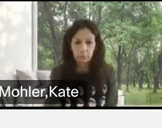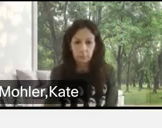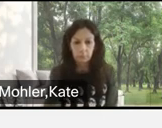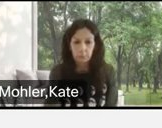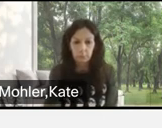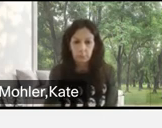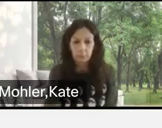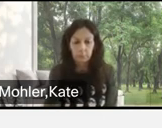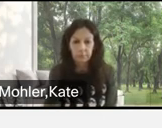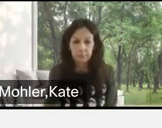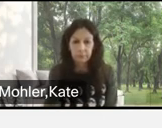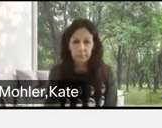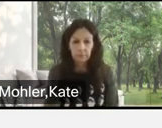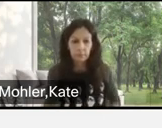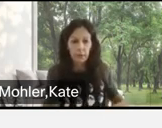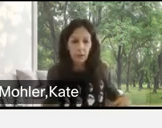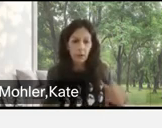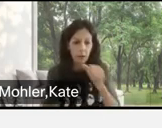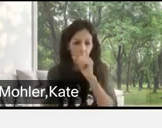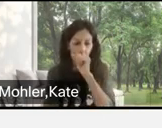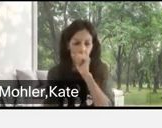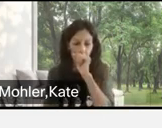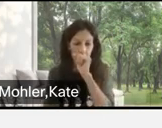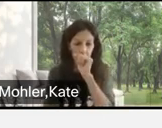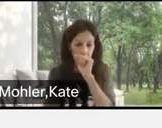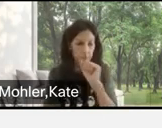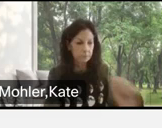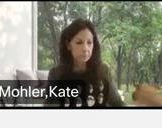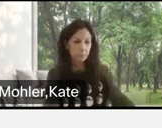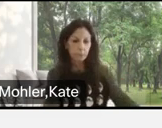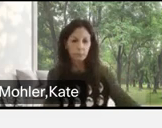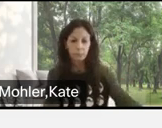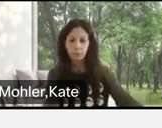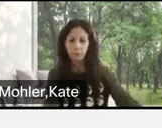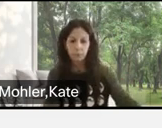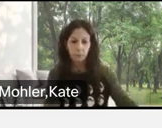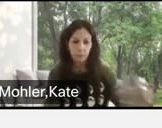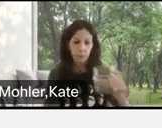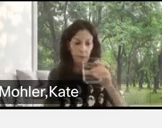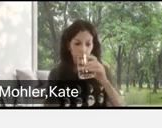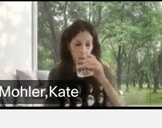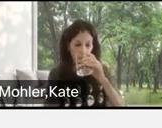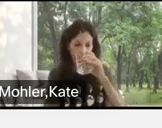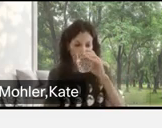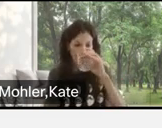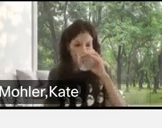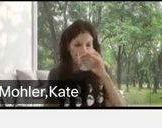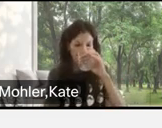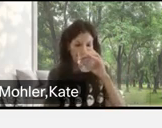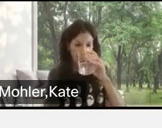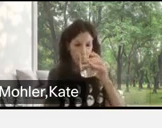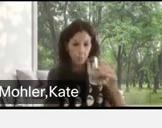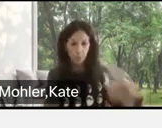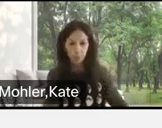um, free open source fonts. Um, but there are lots of other ones out there. Like, for example, the one at the bottom BBC, um, uh,